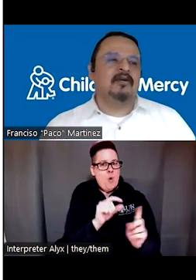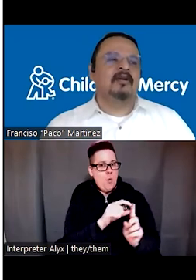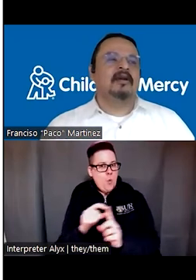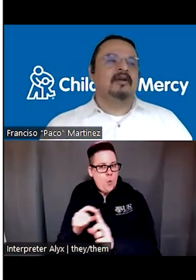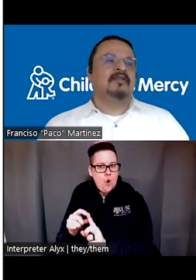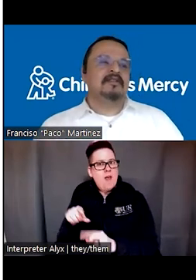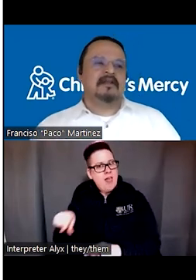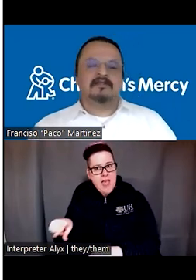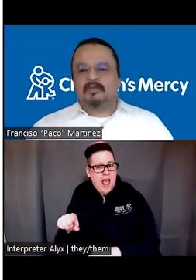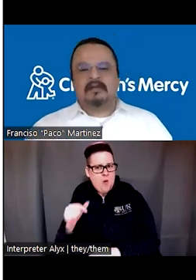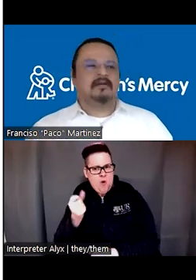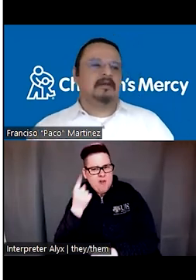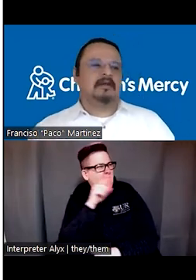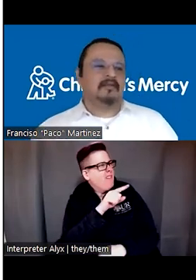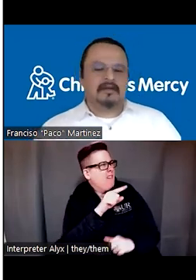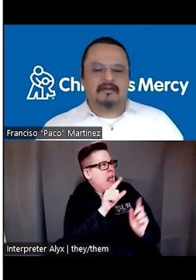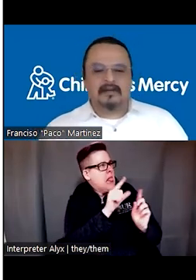understand or understand something totally different. Right.